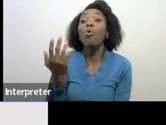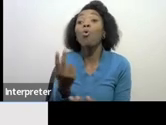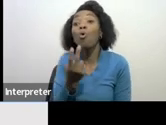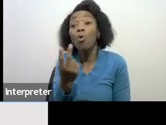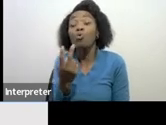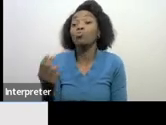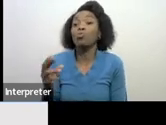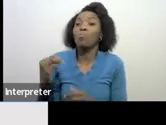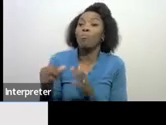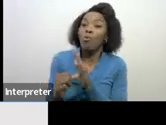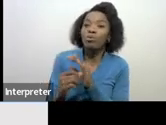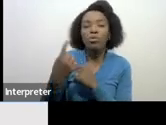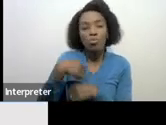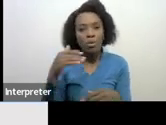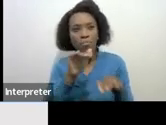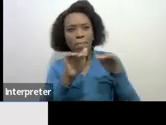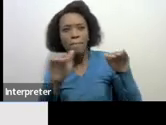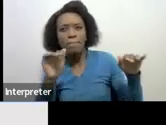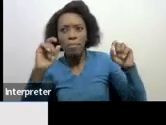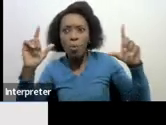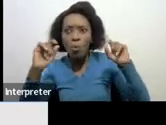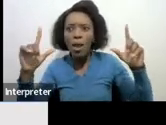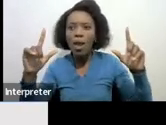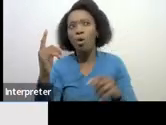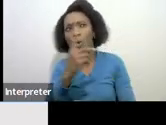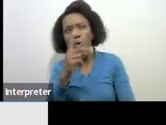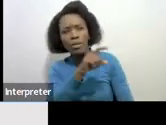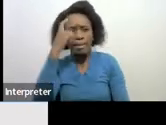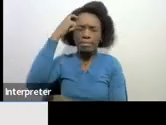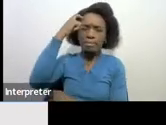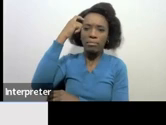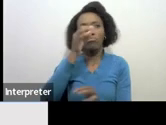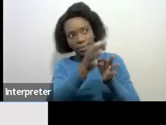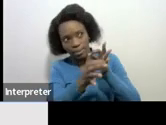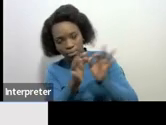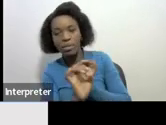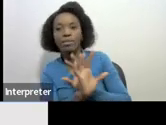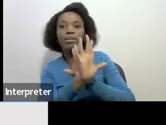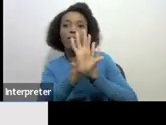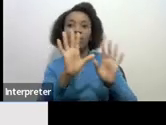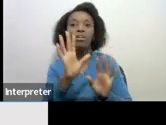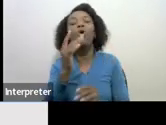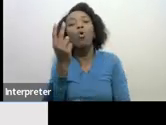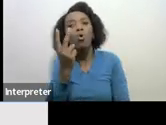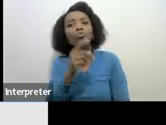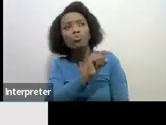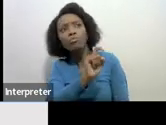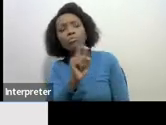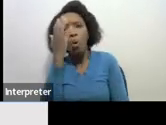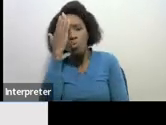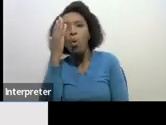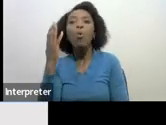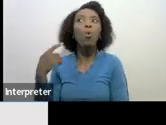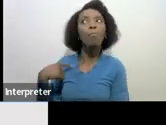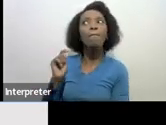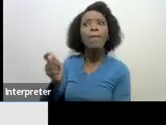issues and create uncertainty insofar as what your obligations are so that you know exactly how you're